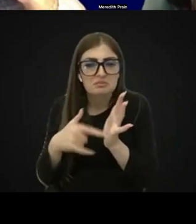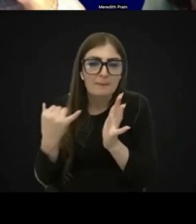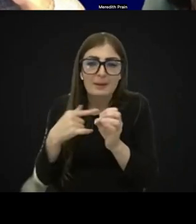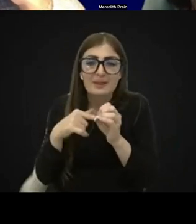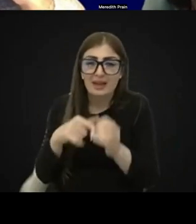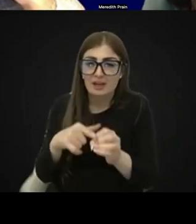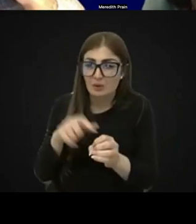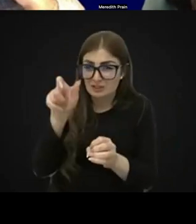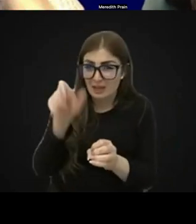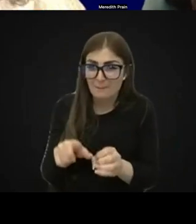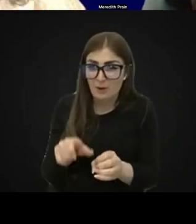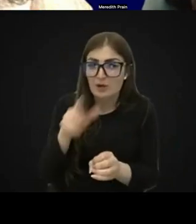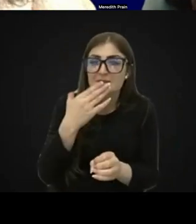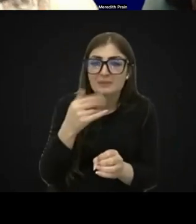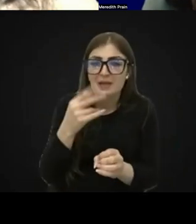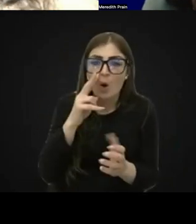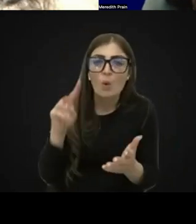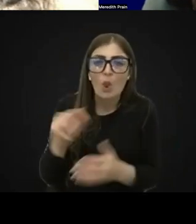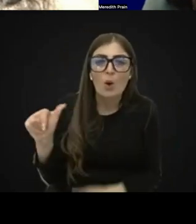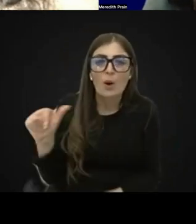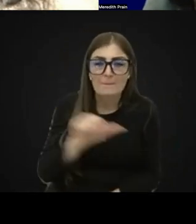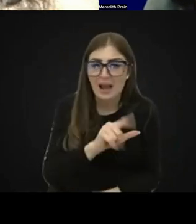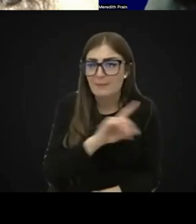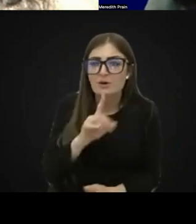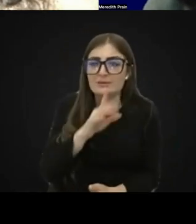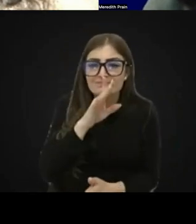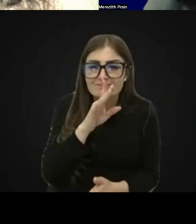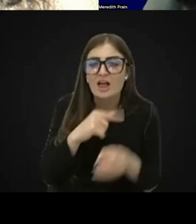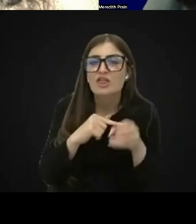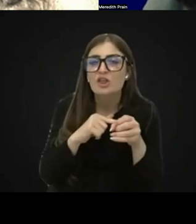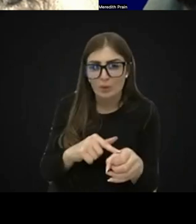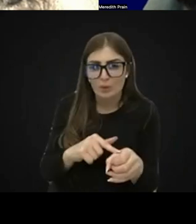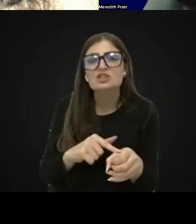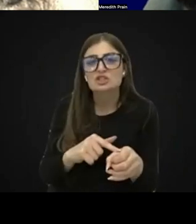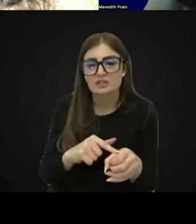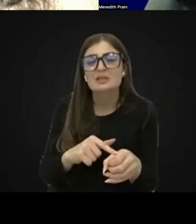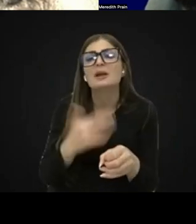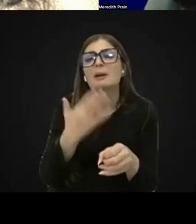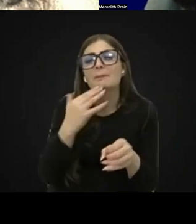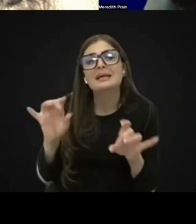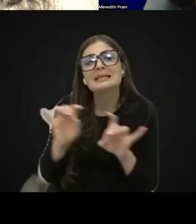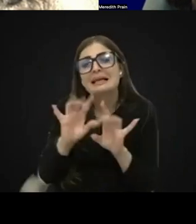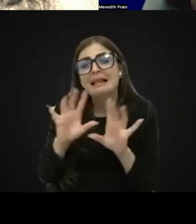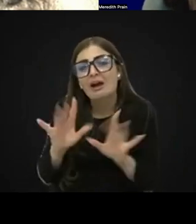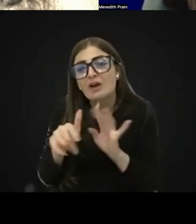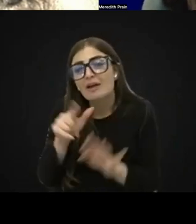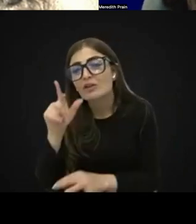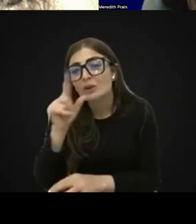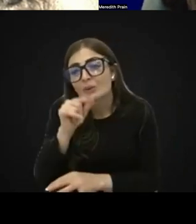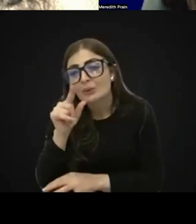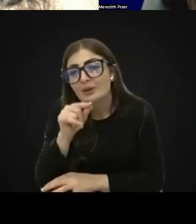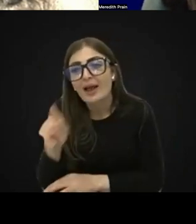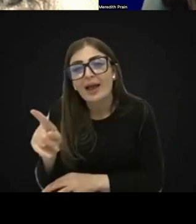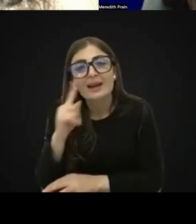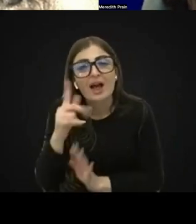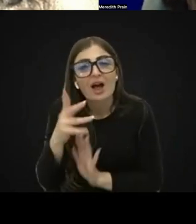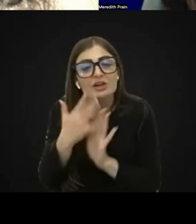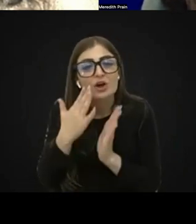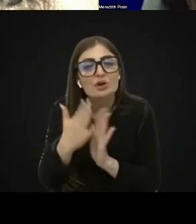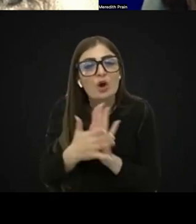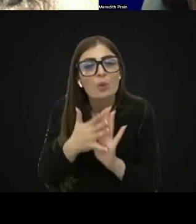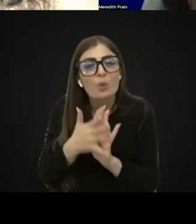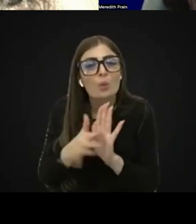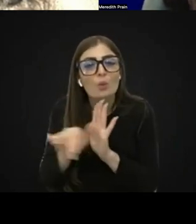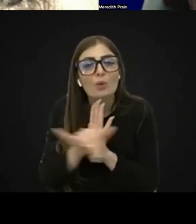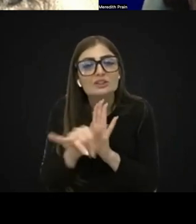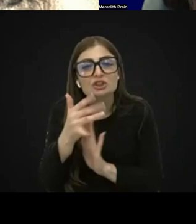that person, I'll keep an eye out, could just clarify that question, because it sounds like you're referring to an orthoptist. So then